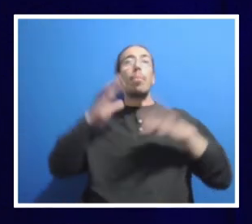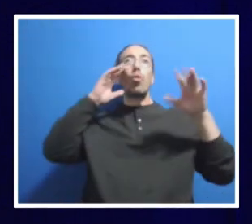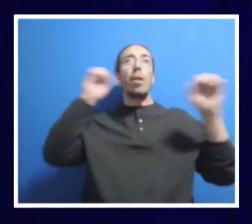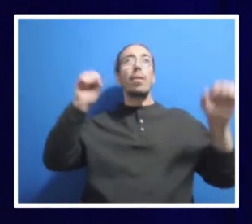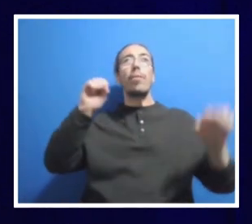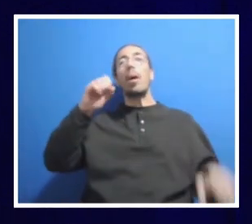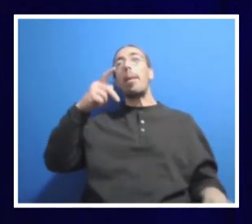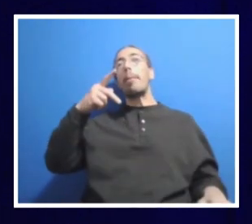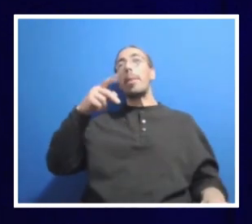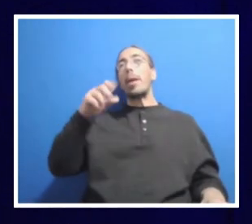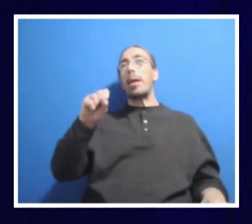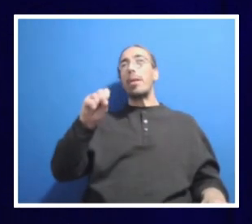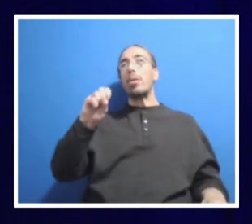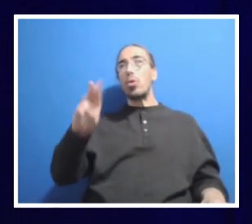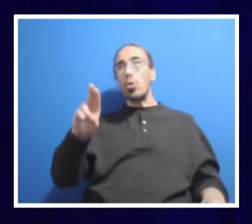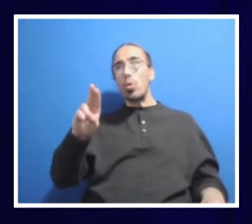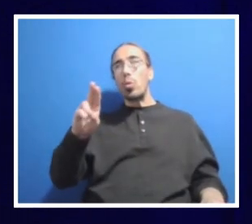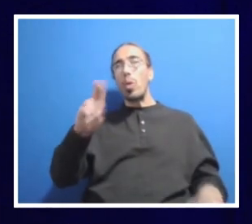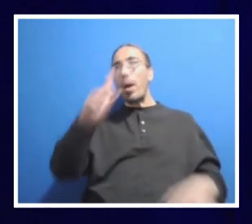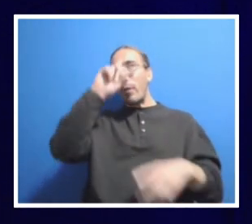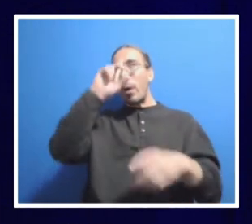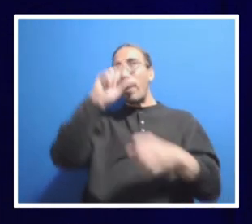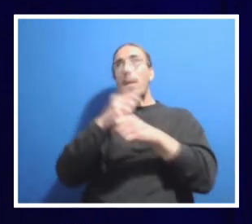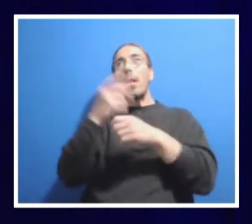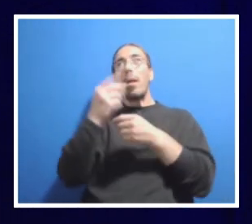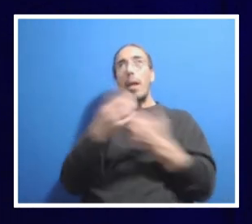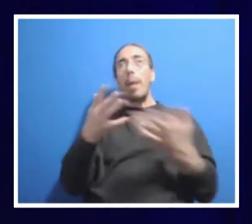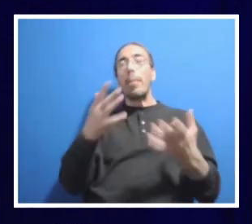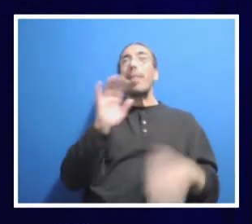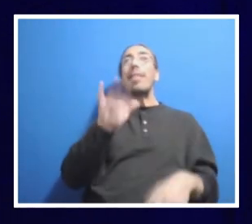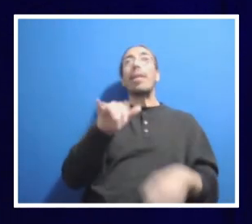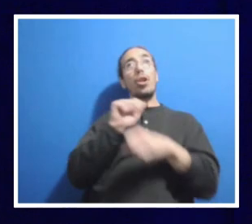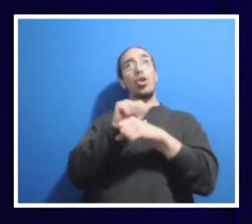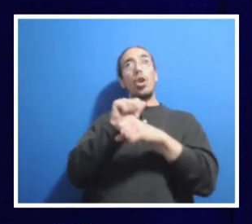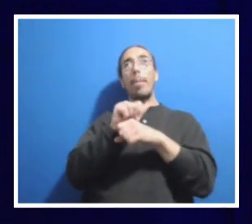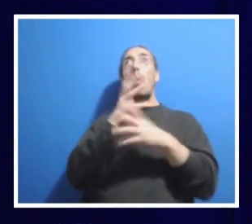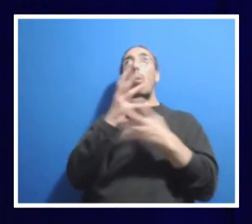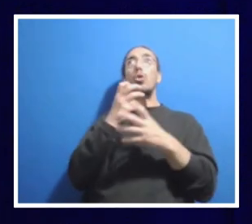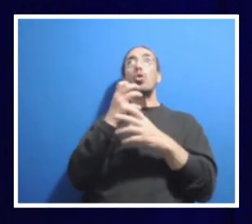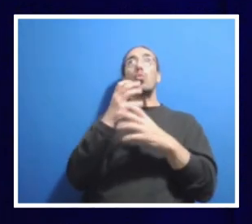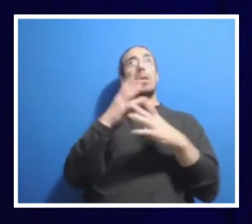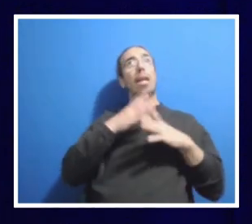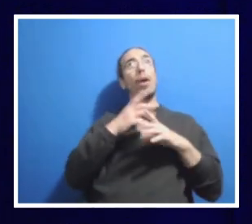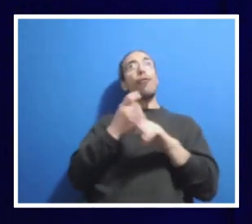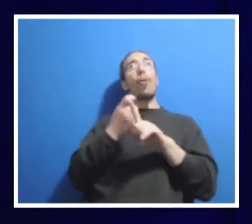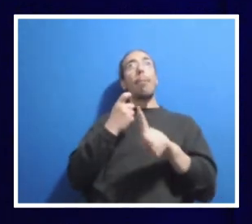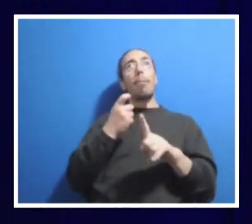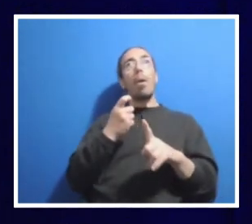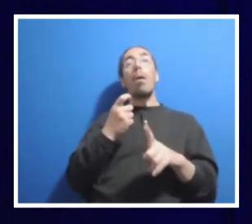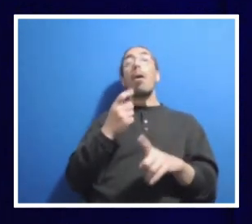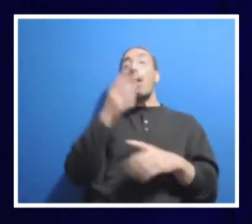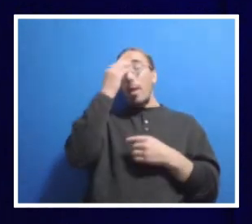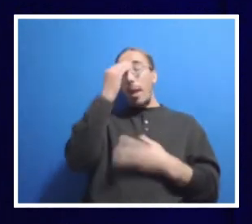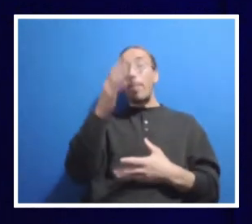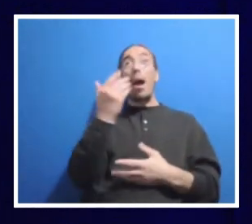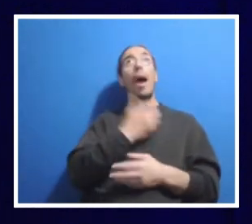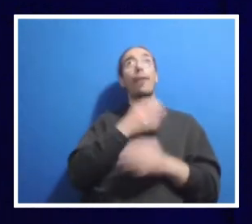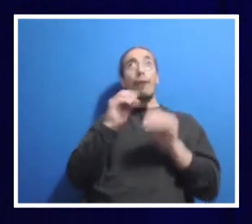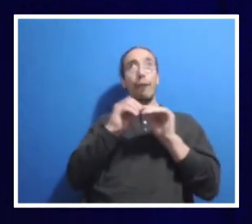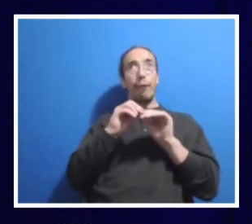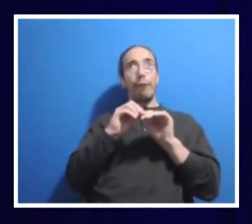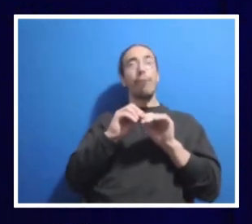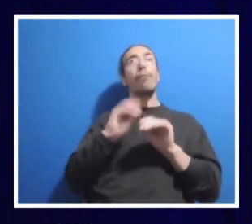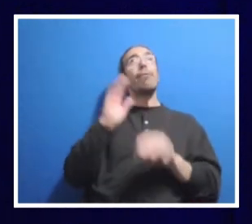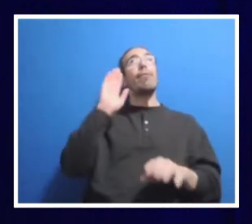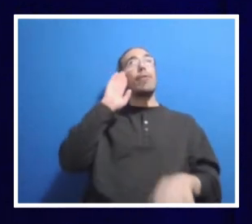I will confidently tell you that this is the job I want to retire from. And I will say that our future is bright. Our best